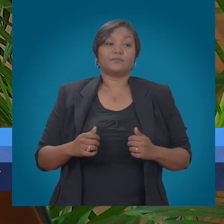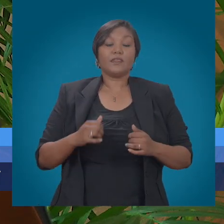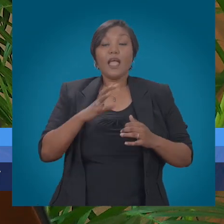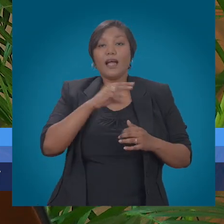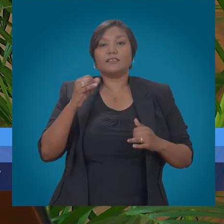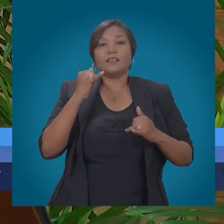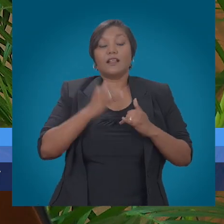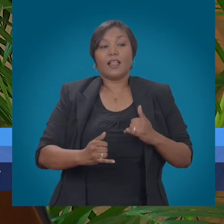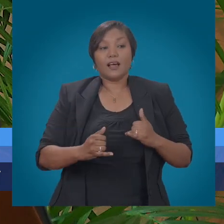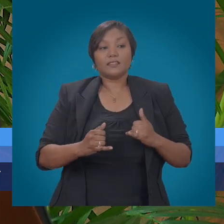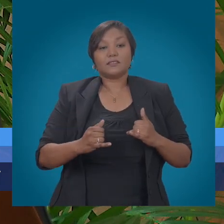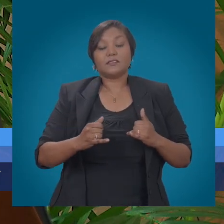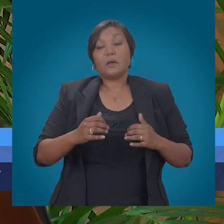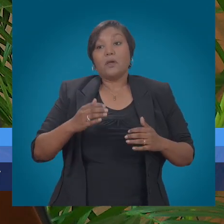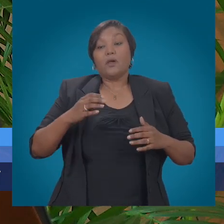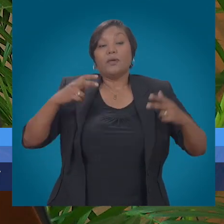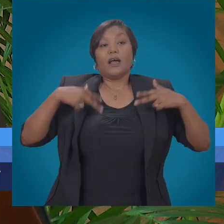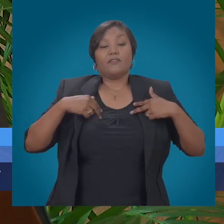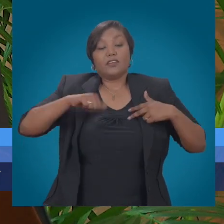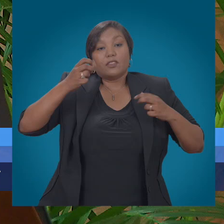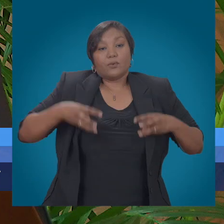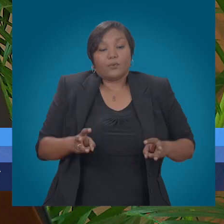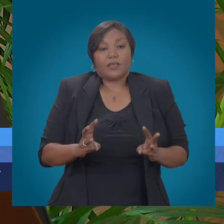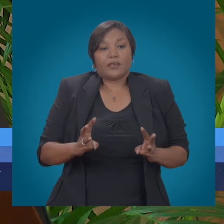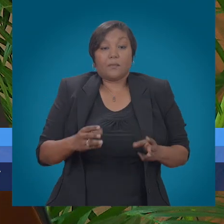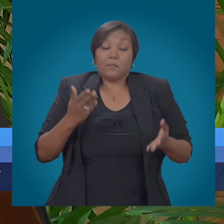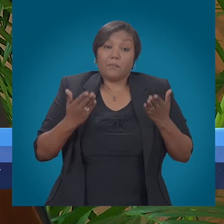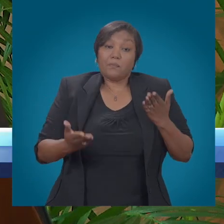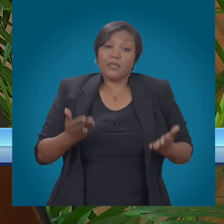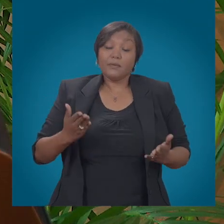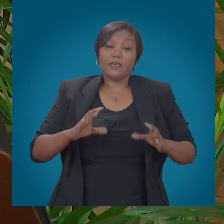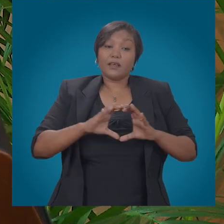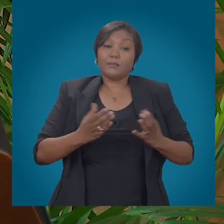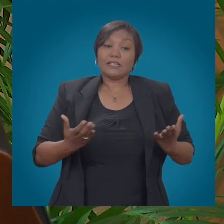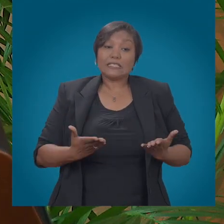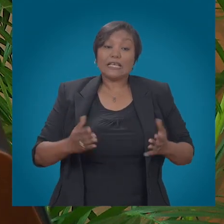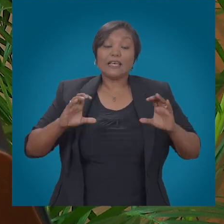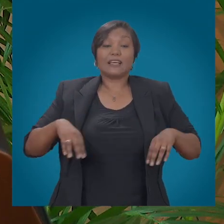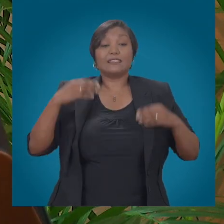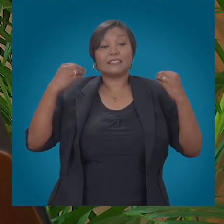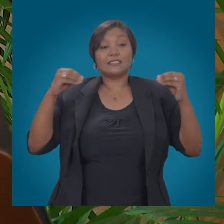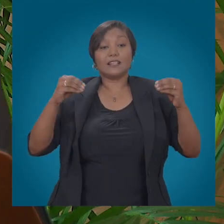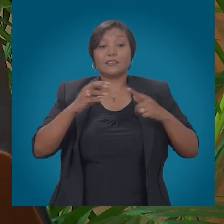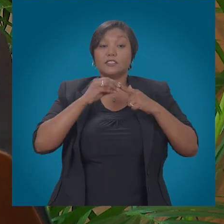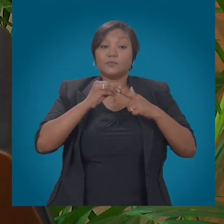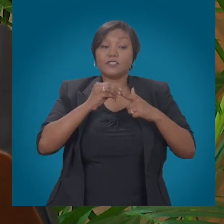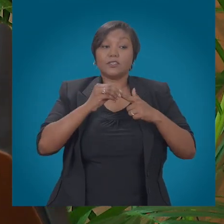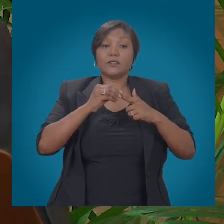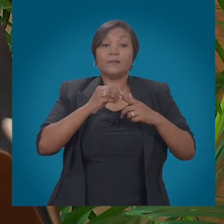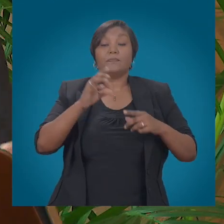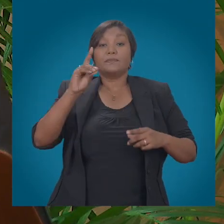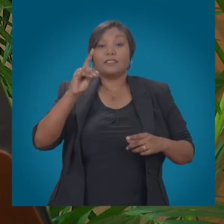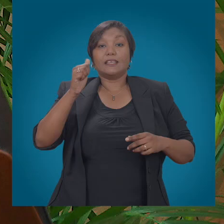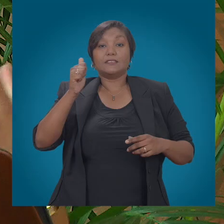And lastly, have the opportunistic approach and this is the offering of premium internet packages to customers. So for